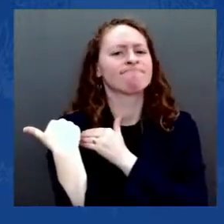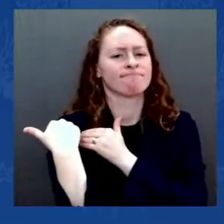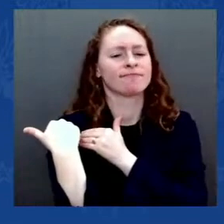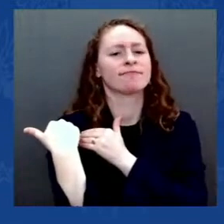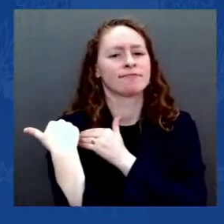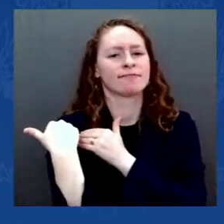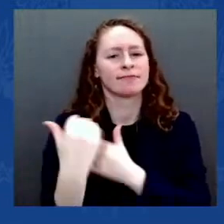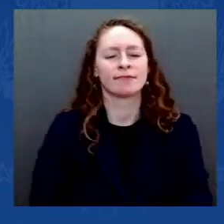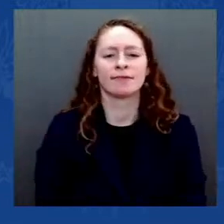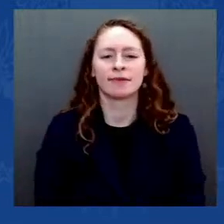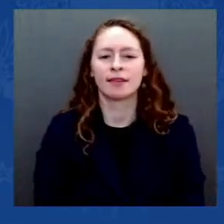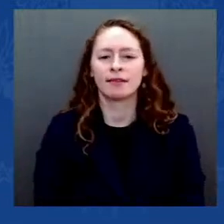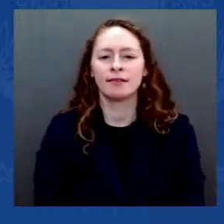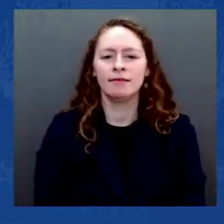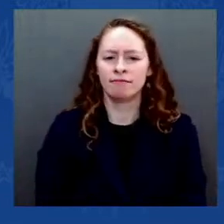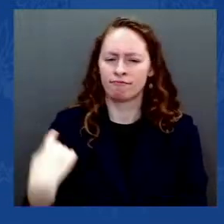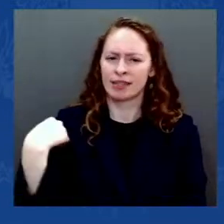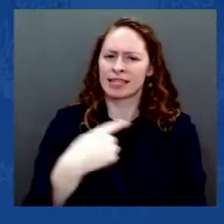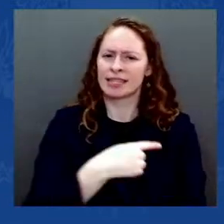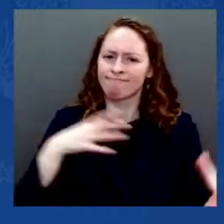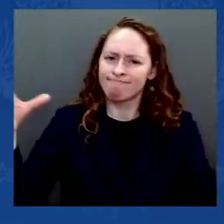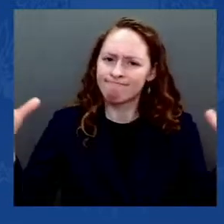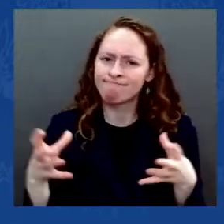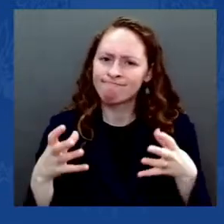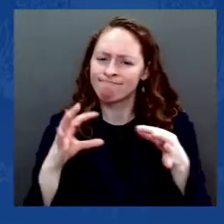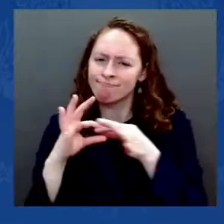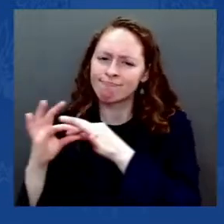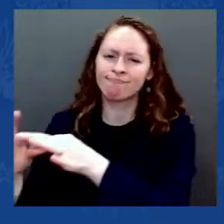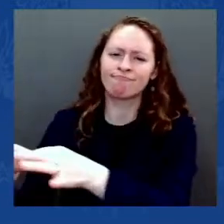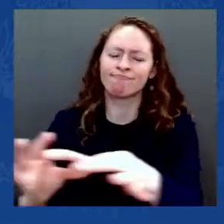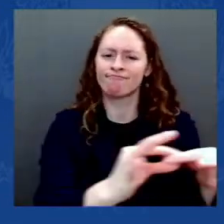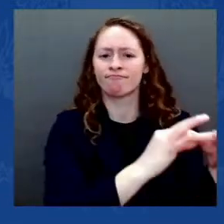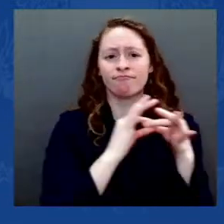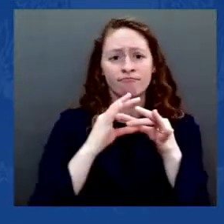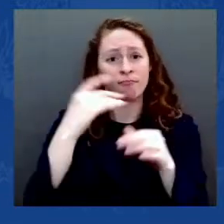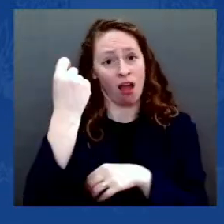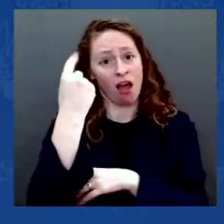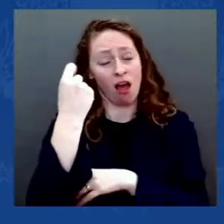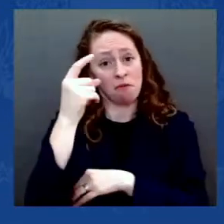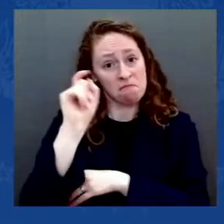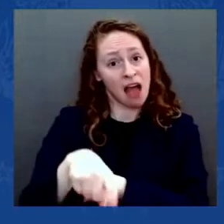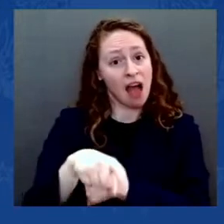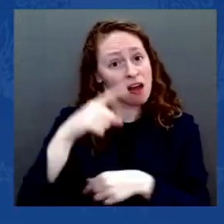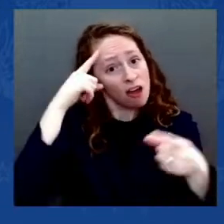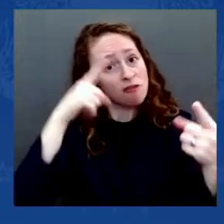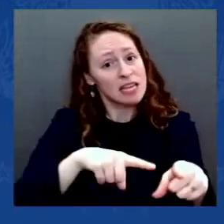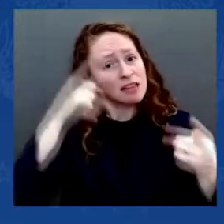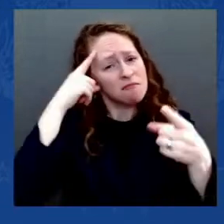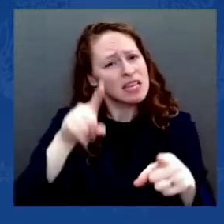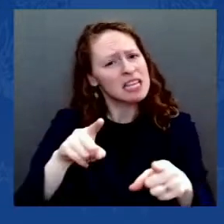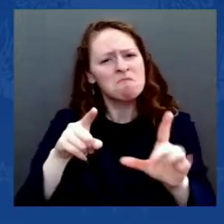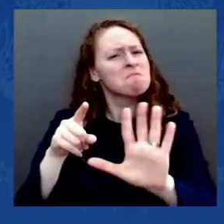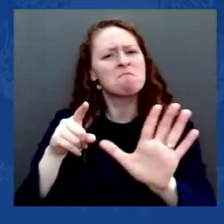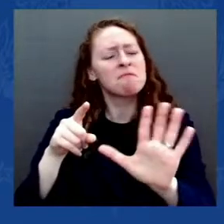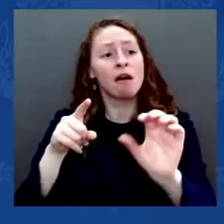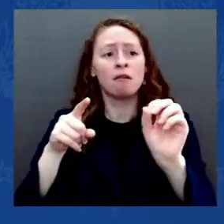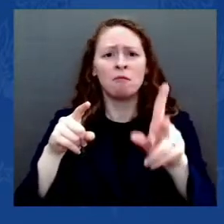Responsibility to accept defeat. Then get back in the arena and try again the next time to make your case.